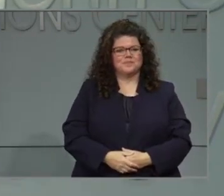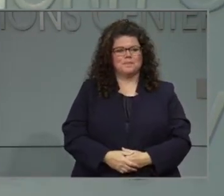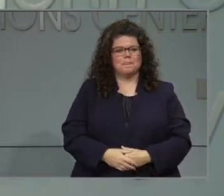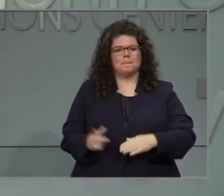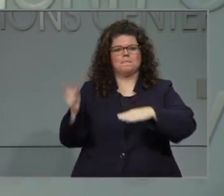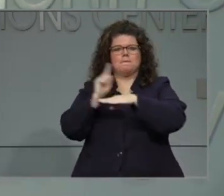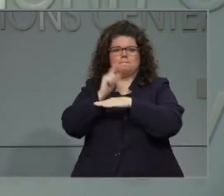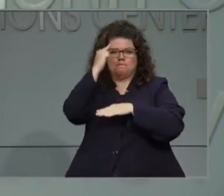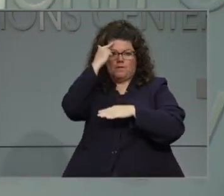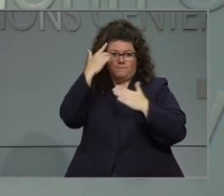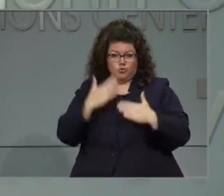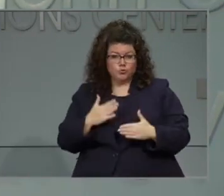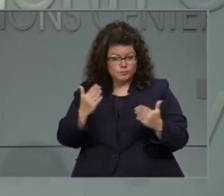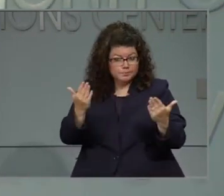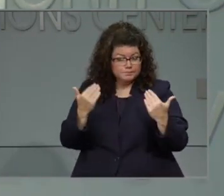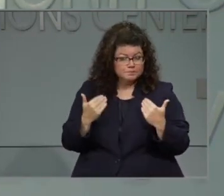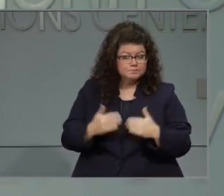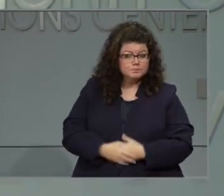Next question, please.